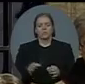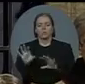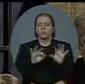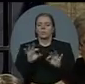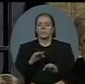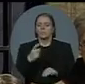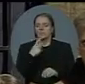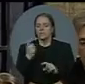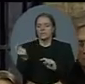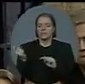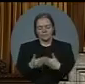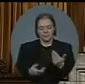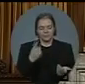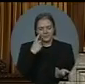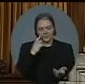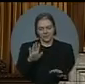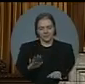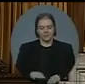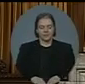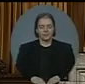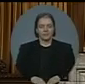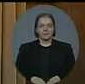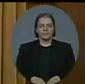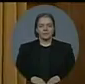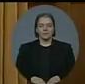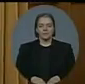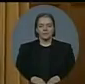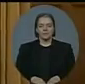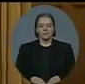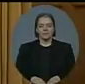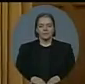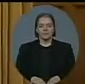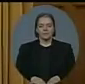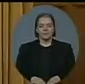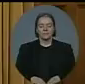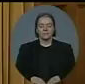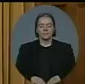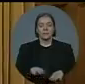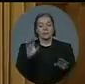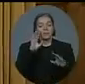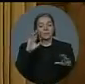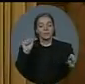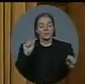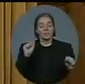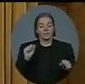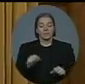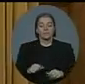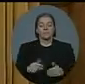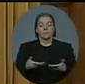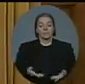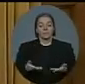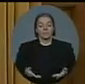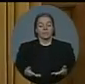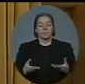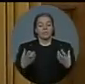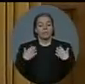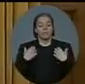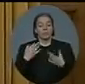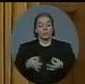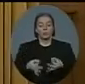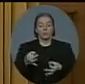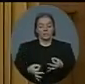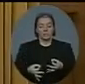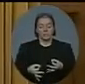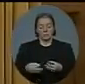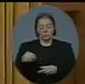behind closed doors. Mr. Speaker, when the current chair of the Justice Committee was the Reform Party's immigration critic,